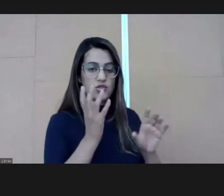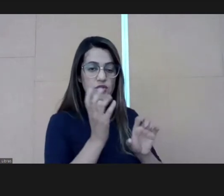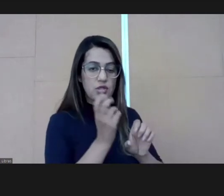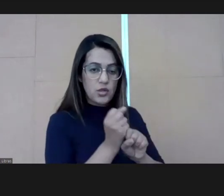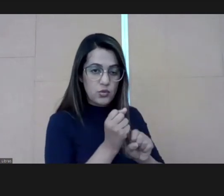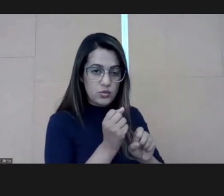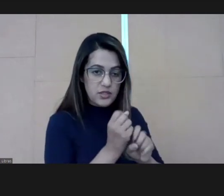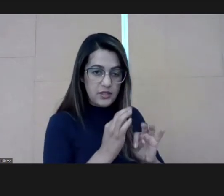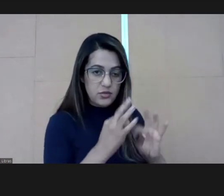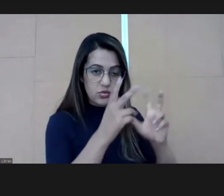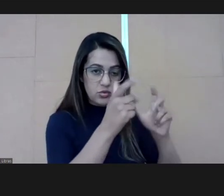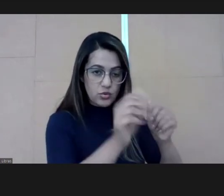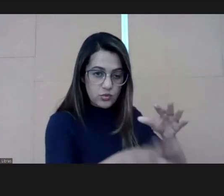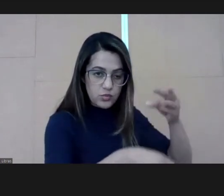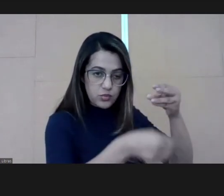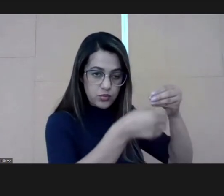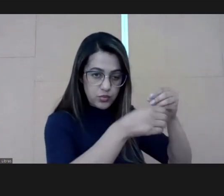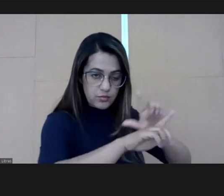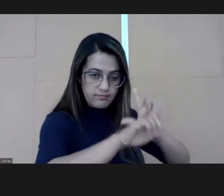The survey data.